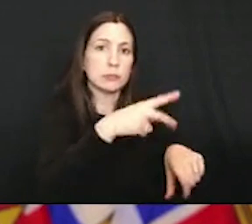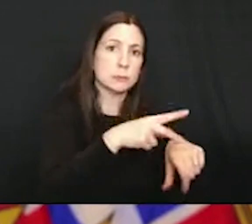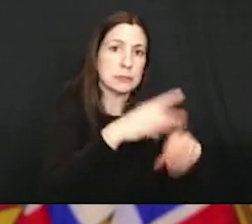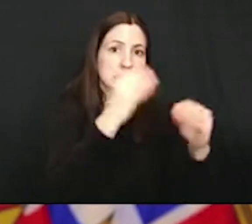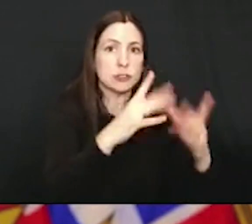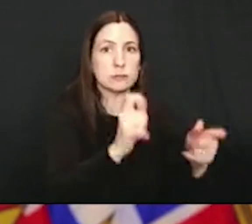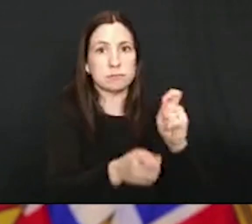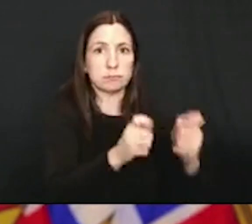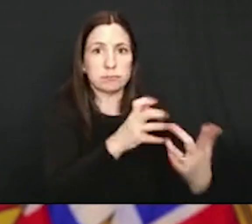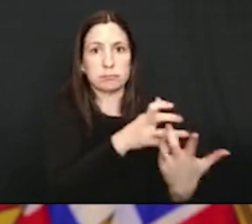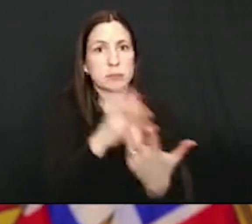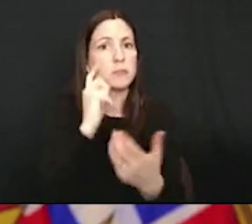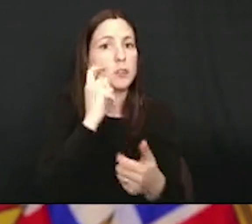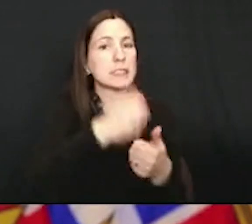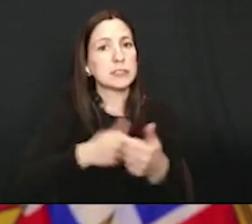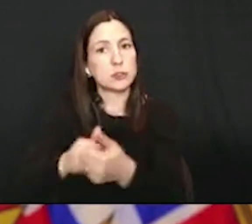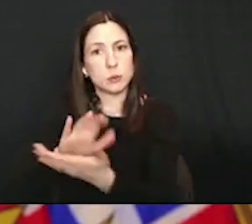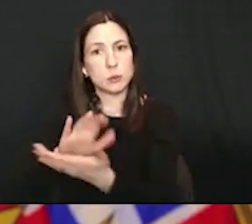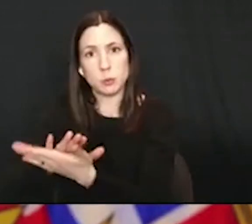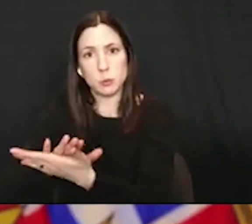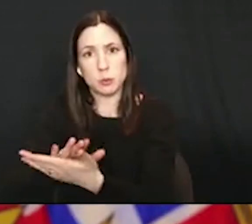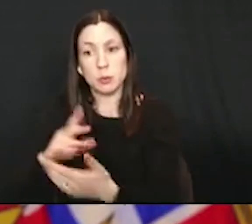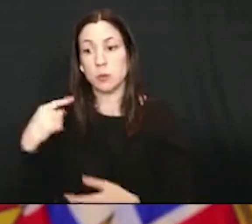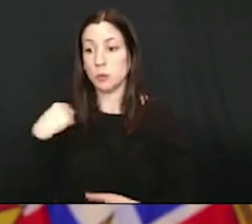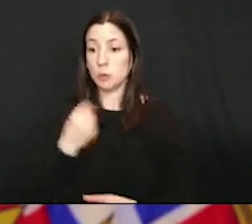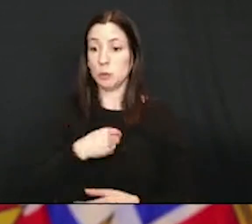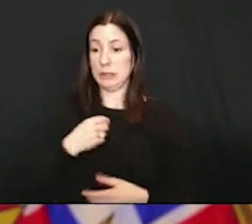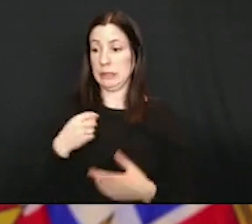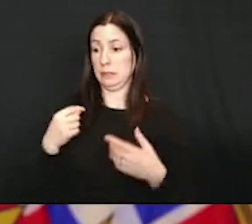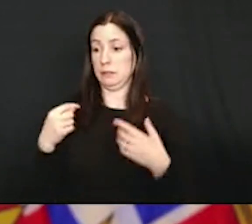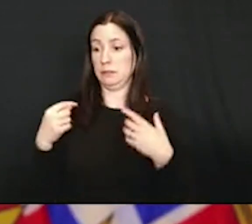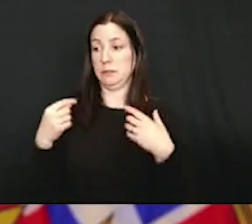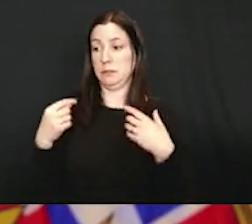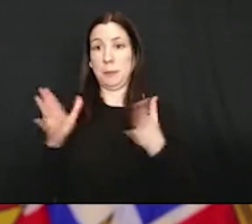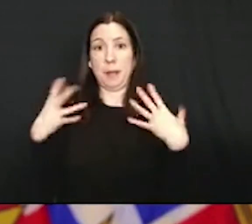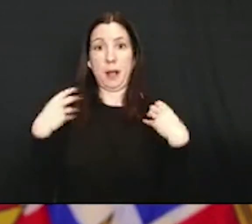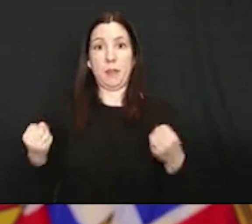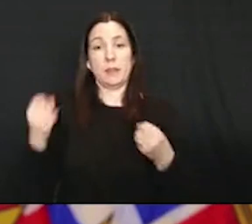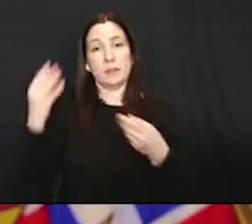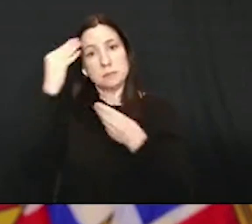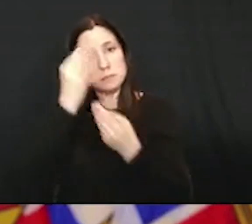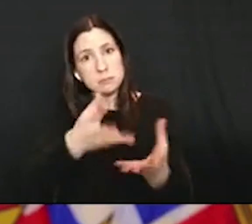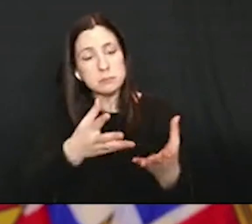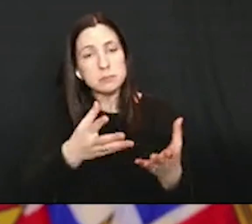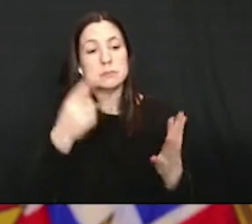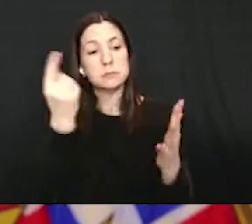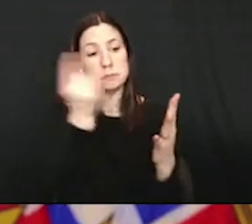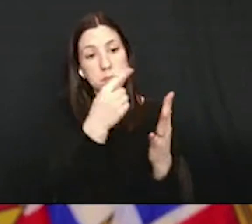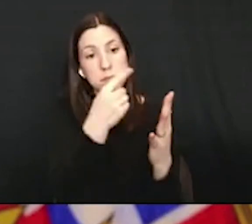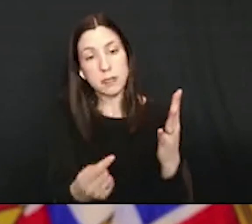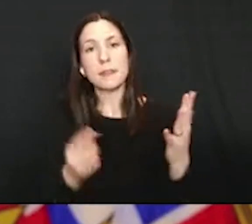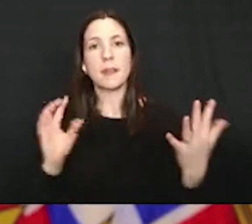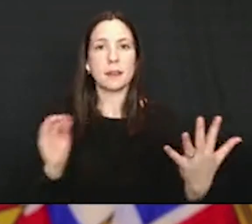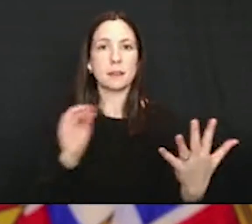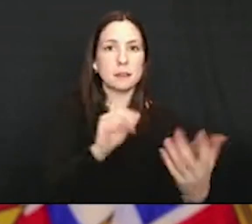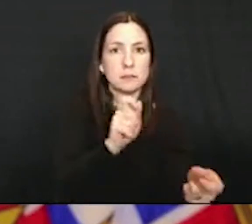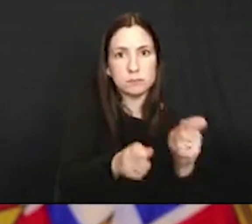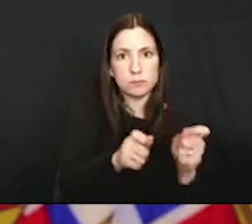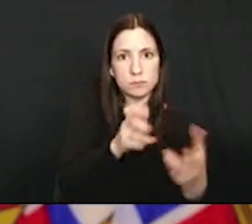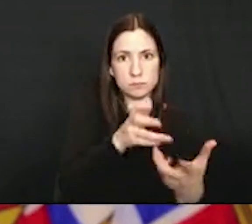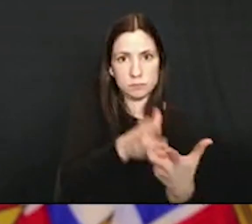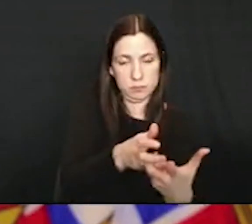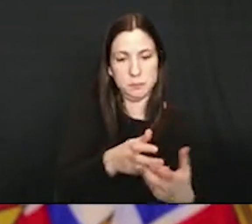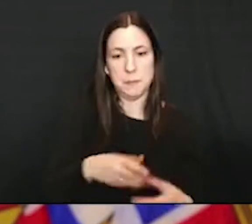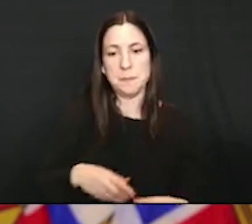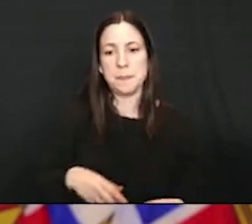teachers in each individual school depending on their physical layout, everything from ventilation to